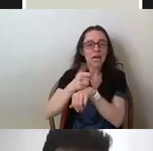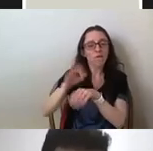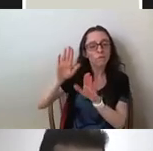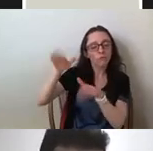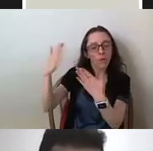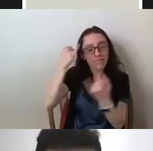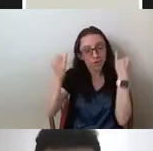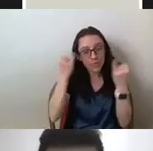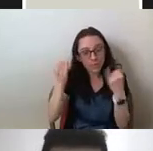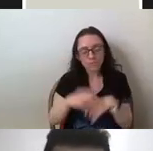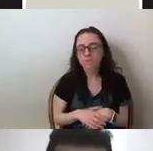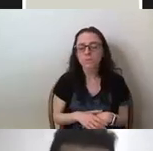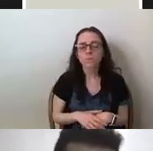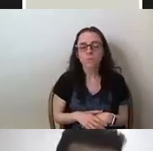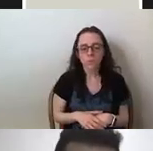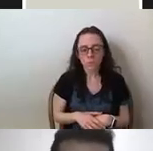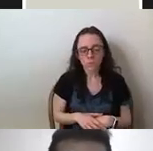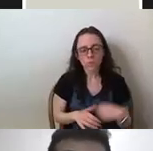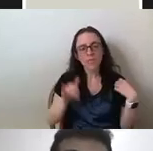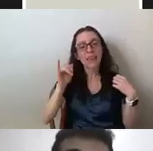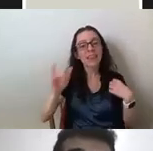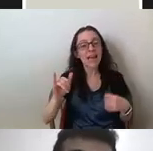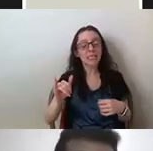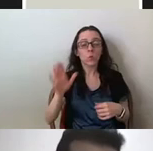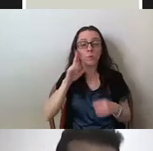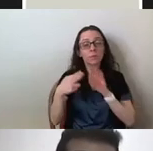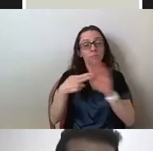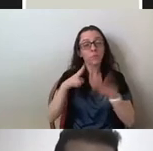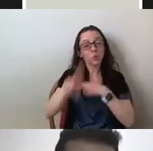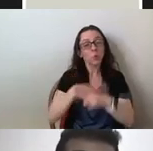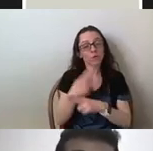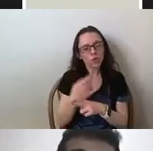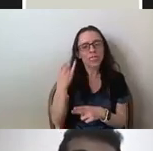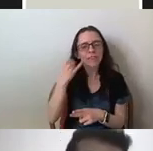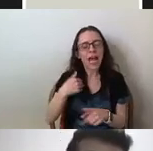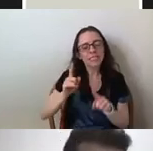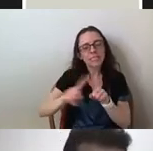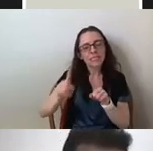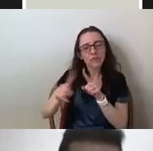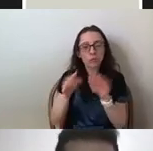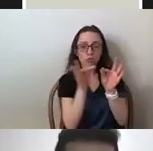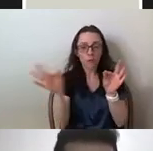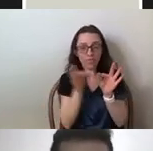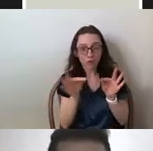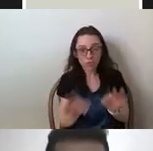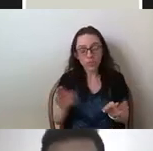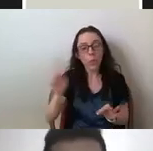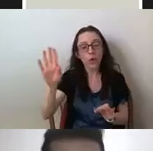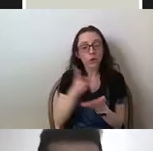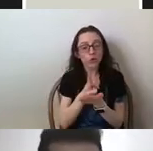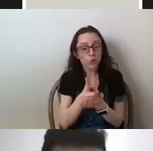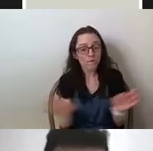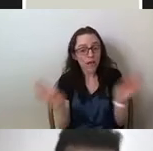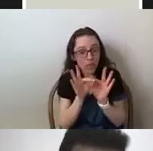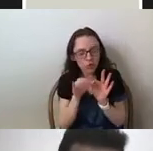epistemology is said to be universal if it is a set of propositions whose truth values are independent